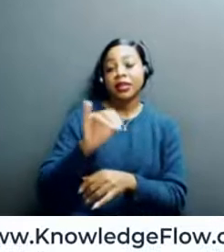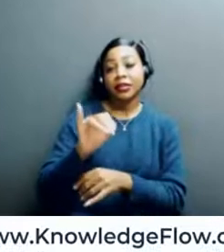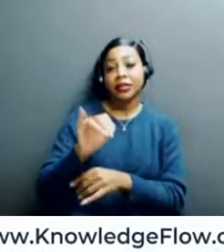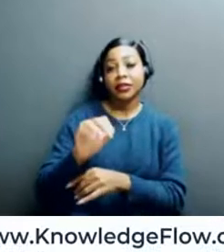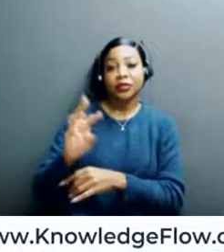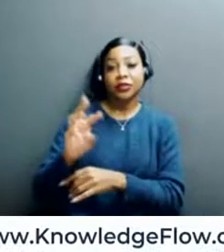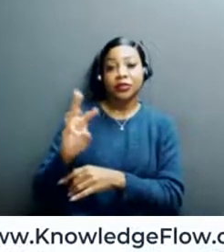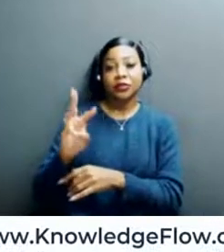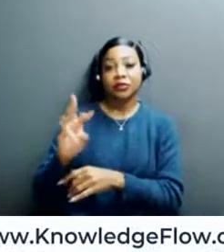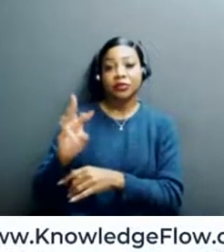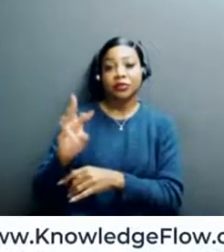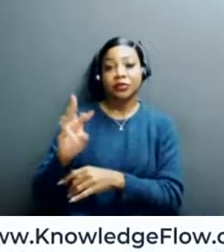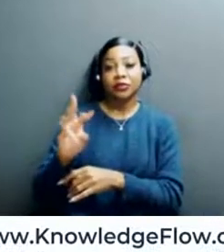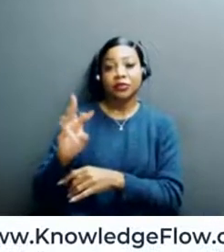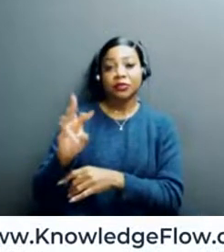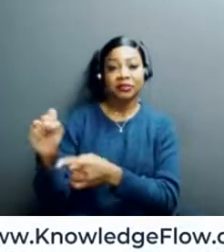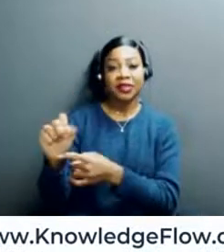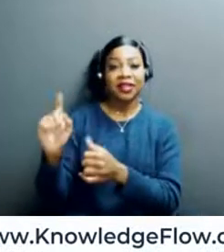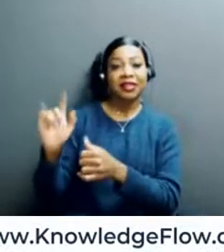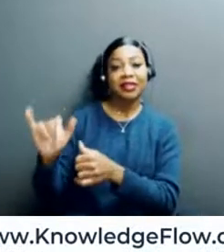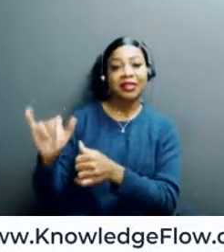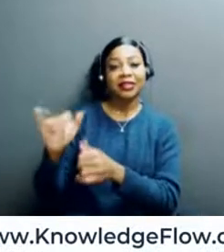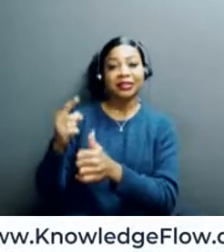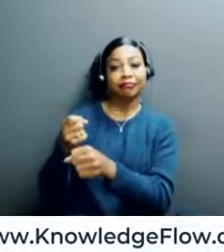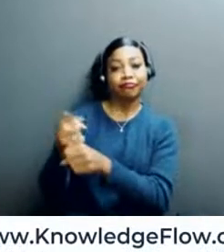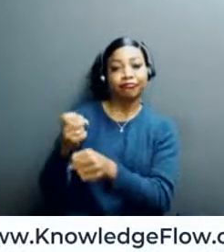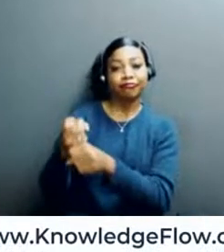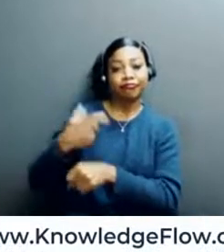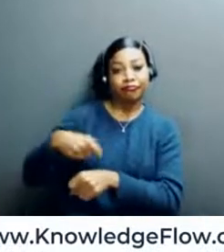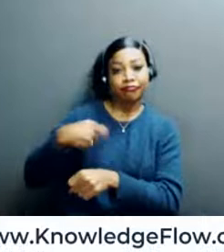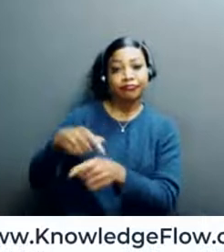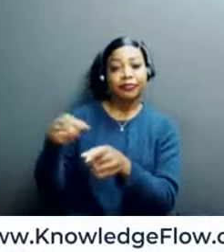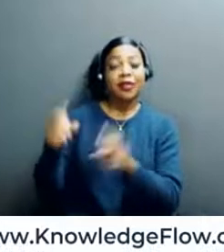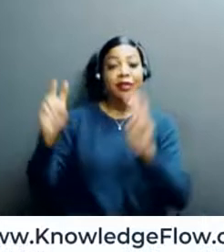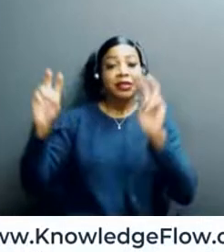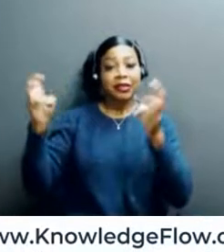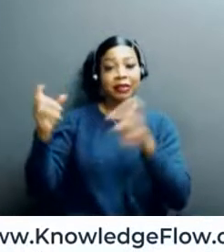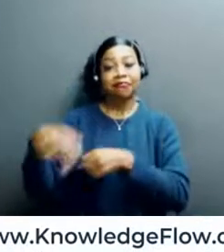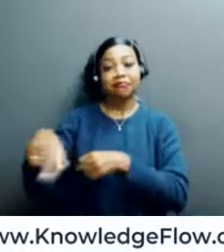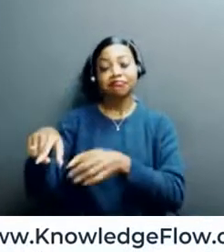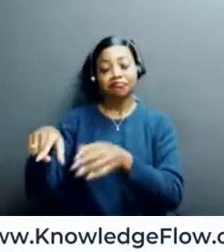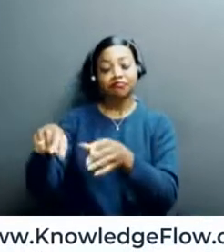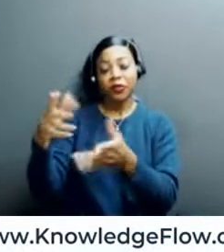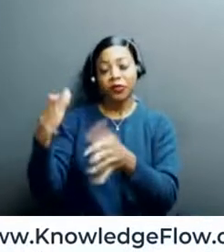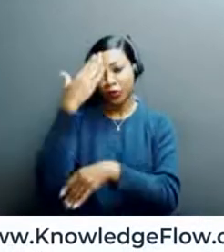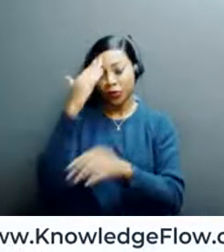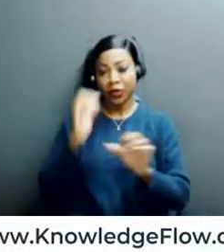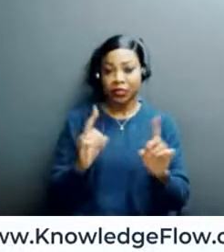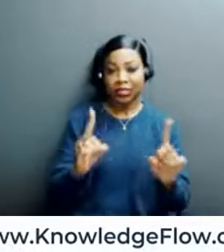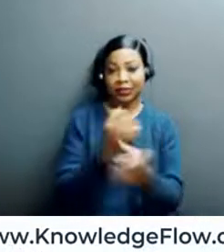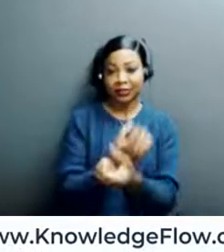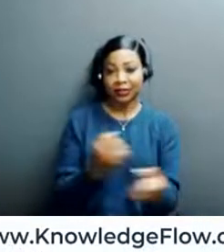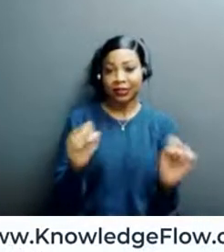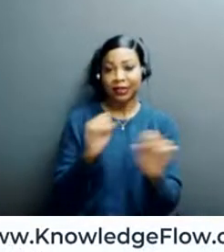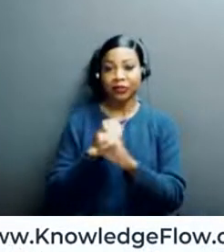annual conference. And the theme, as you mentioned, for this year was education, safety,